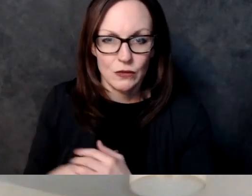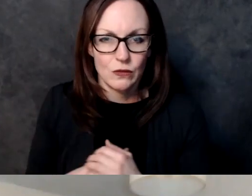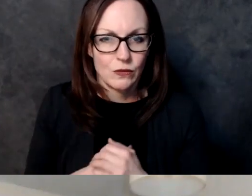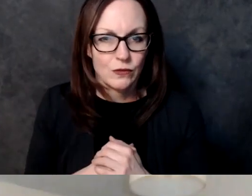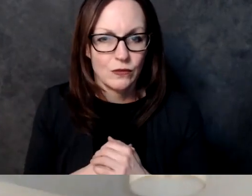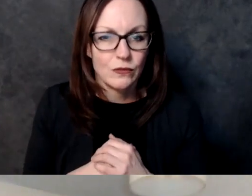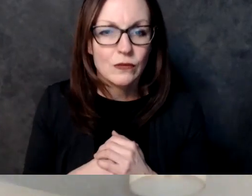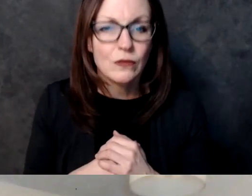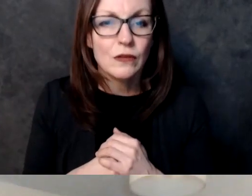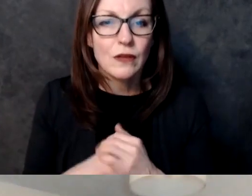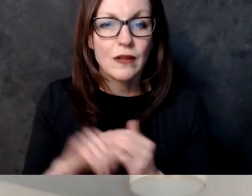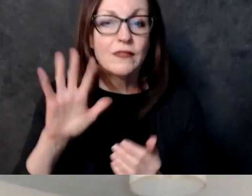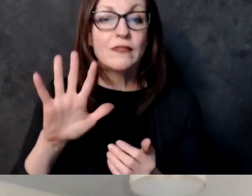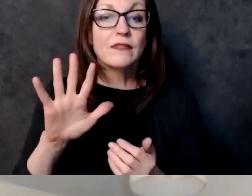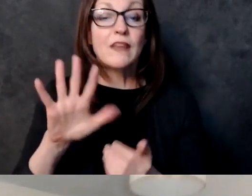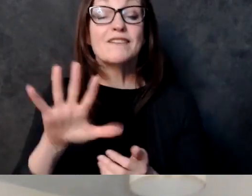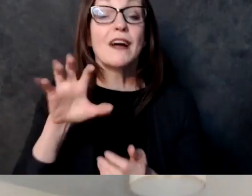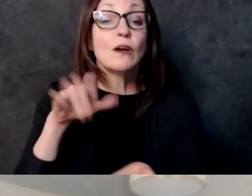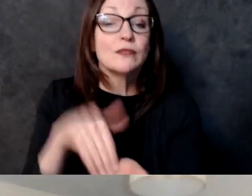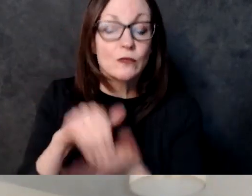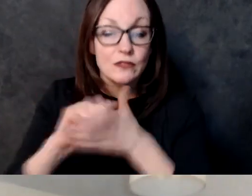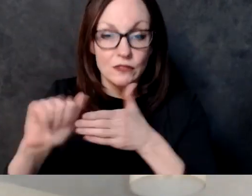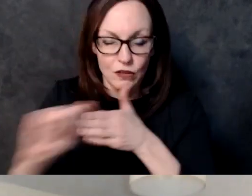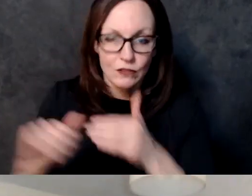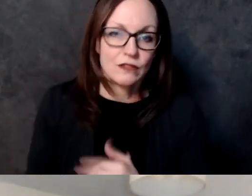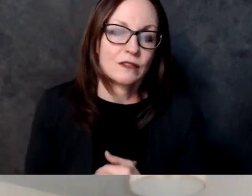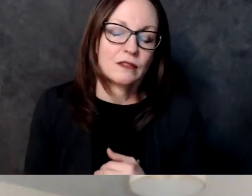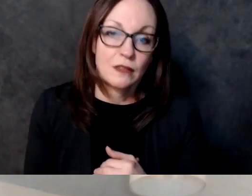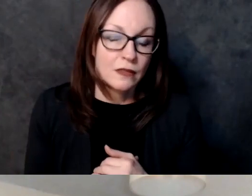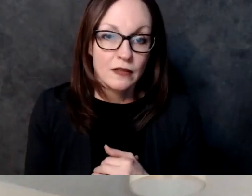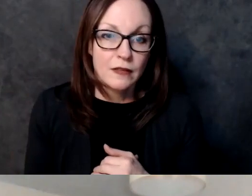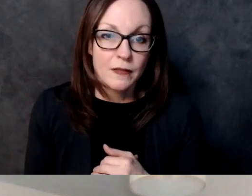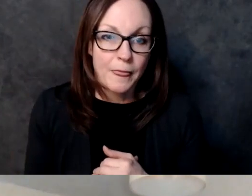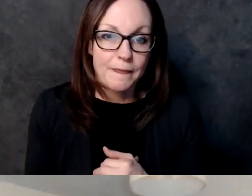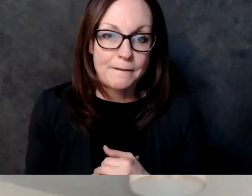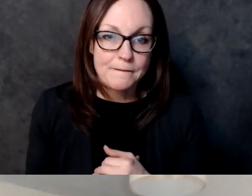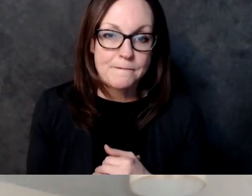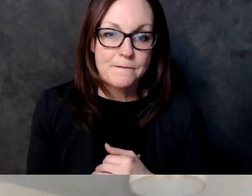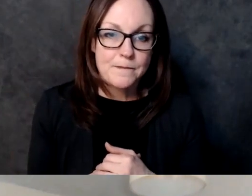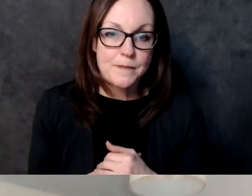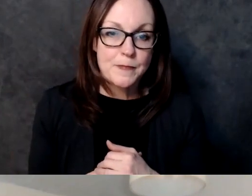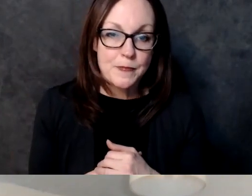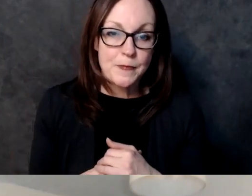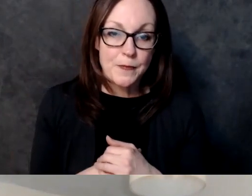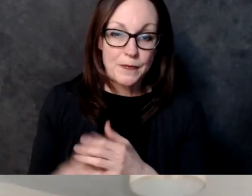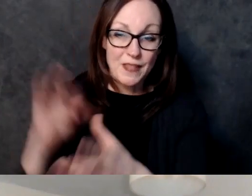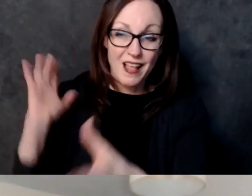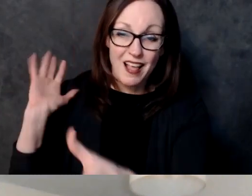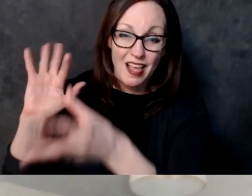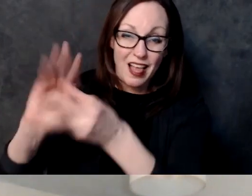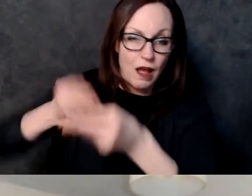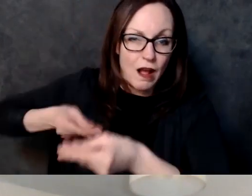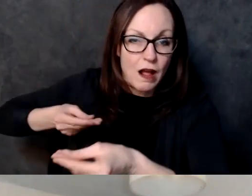know treatment people who are in crisis situations need help or are just in need of some help or whatever even fiscally it's more